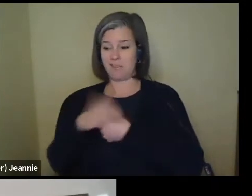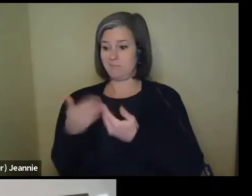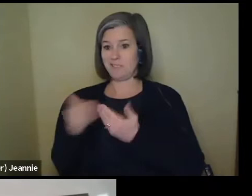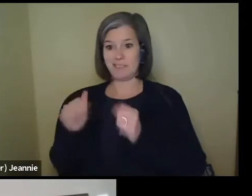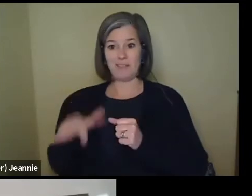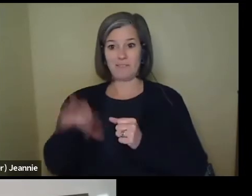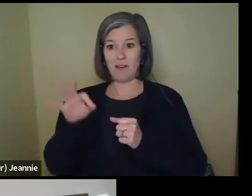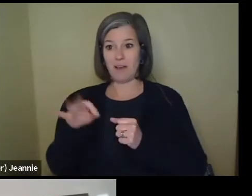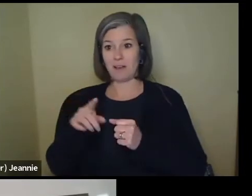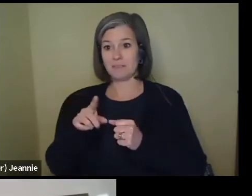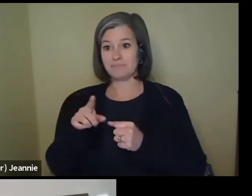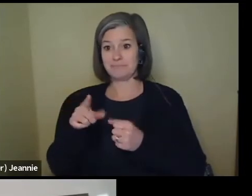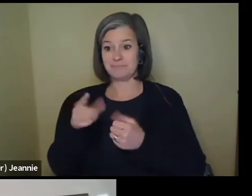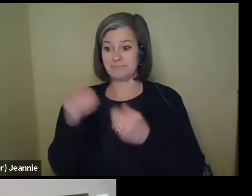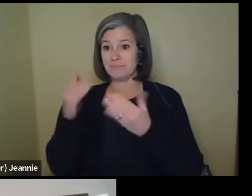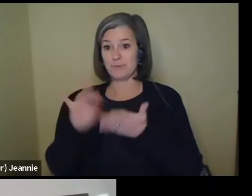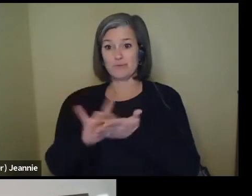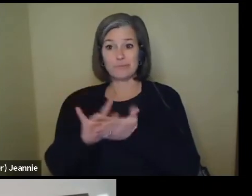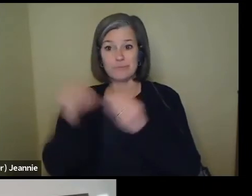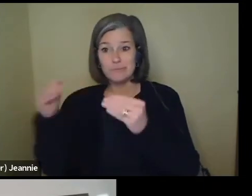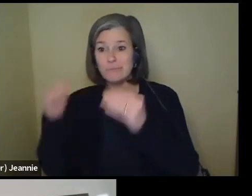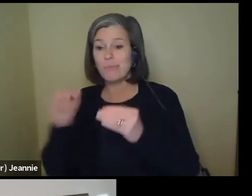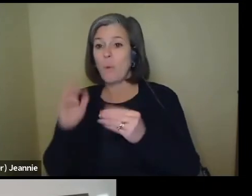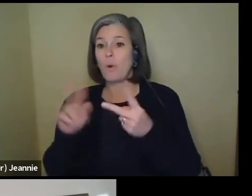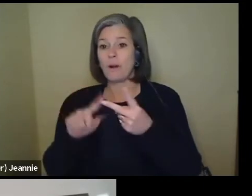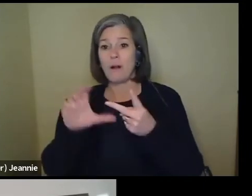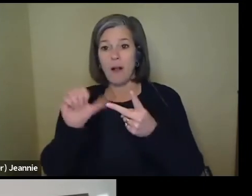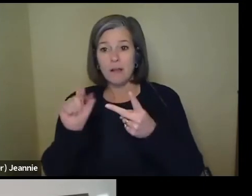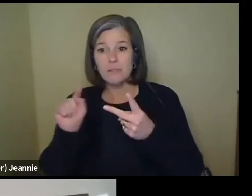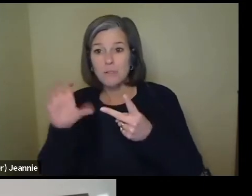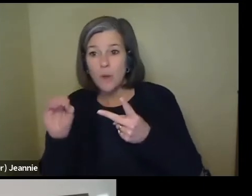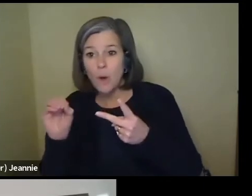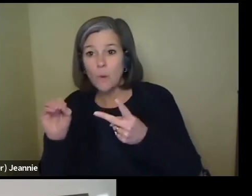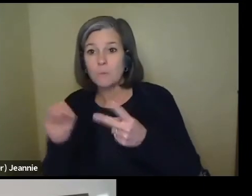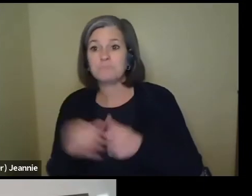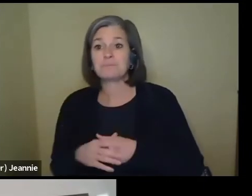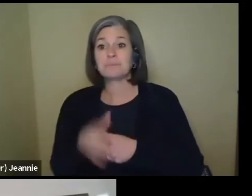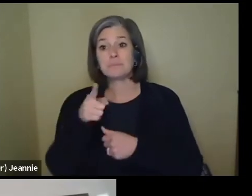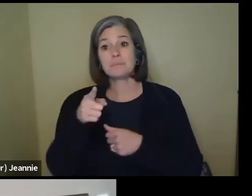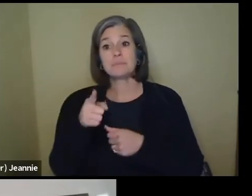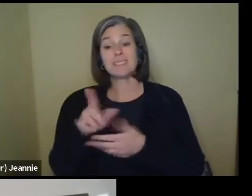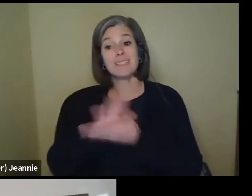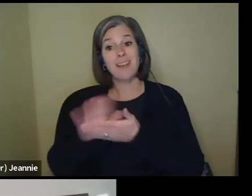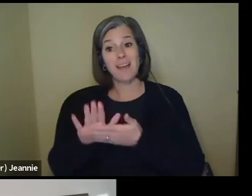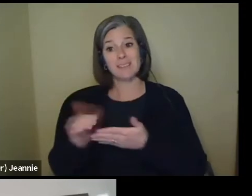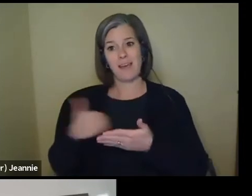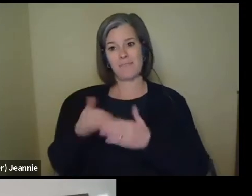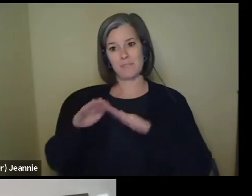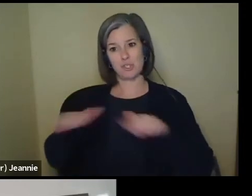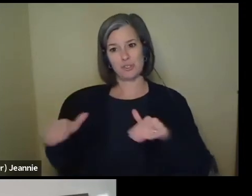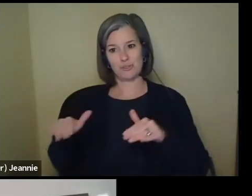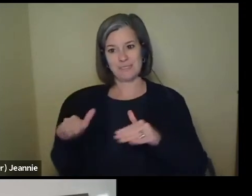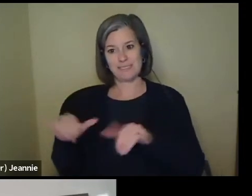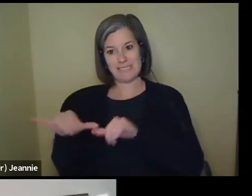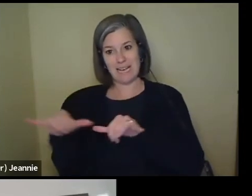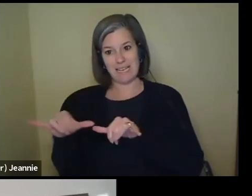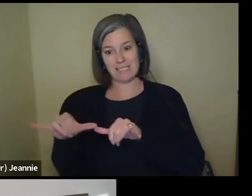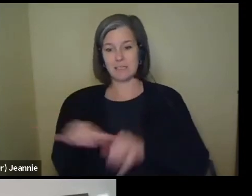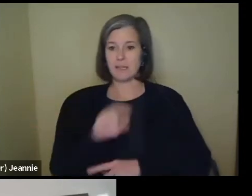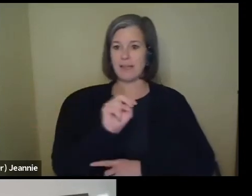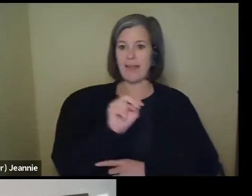or Costco. One of the other nice things about these is that they come in a children's size and N94 masks do not.